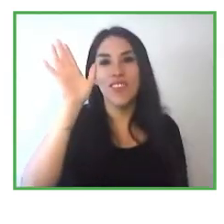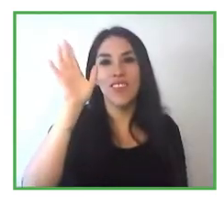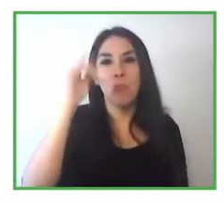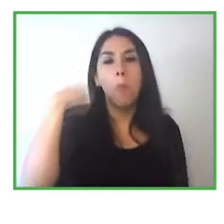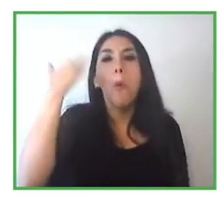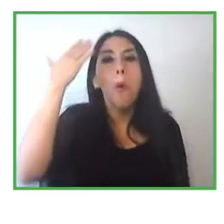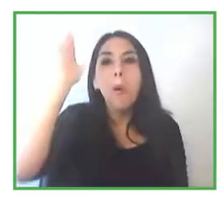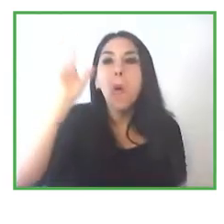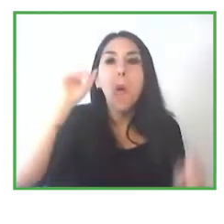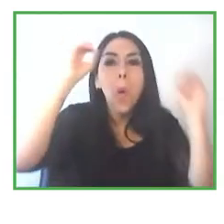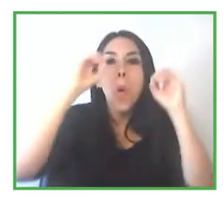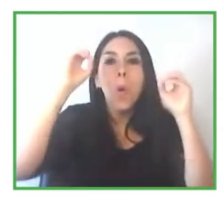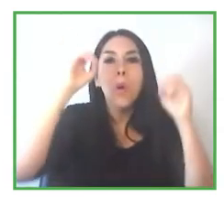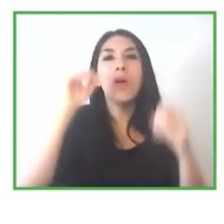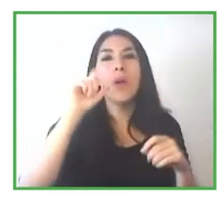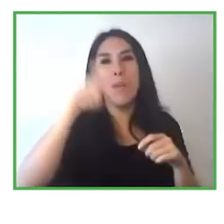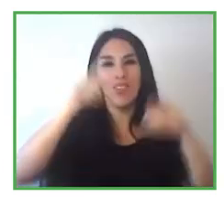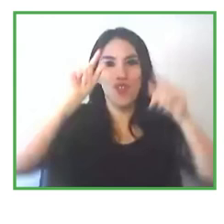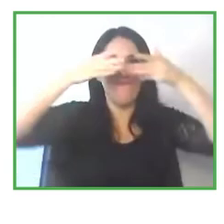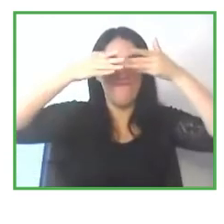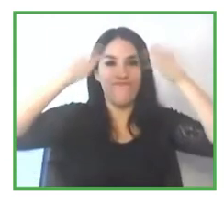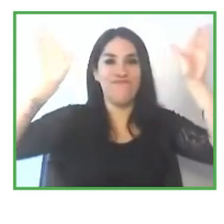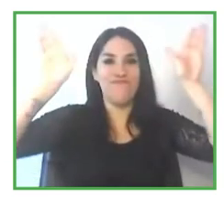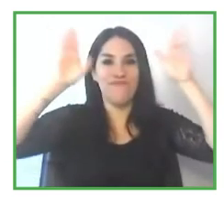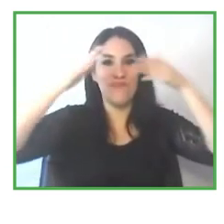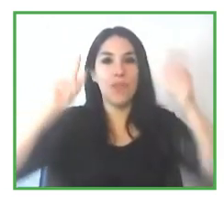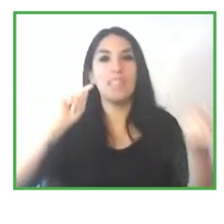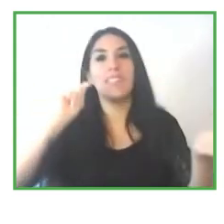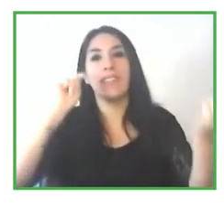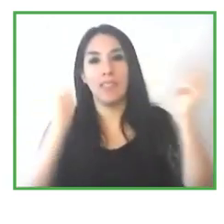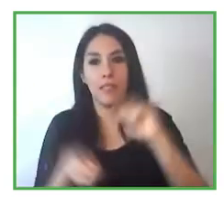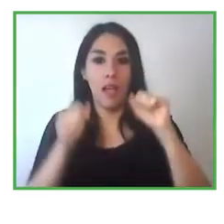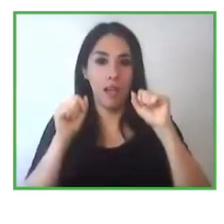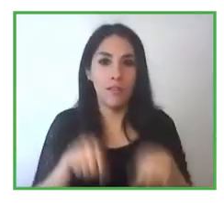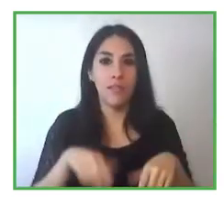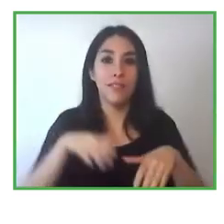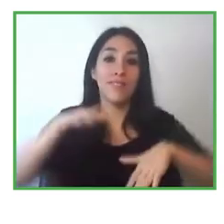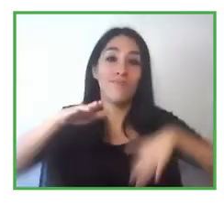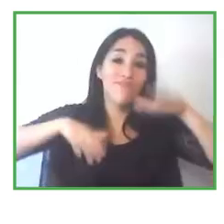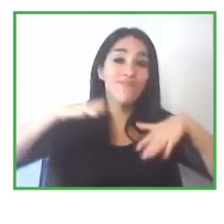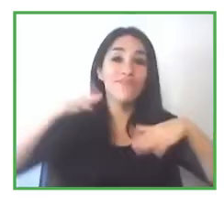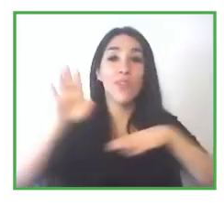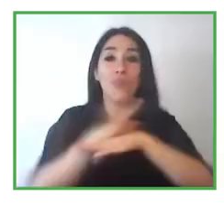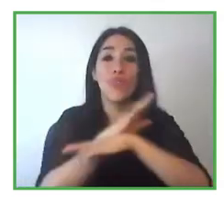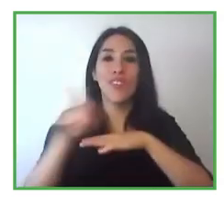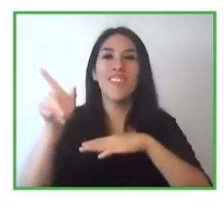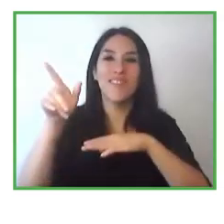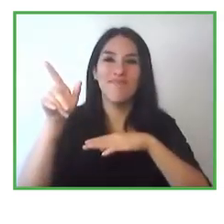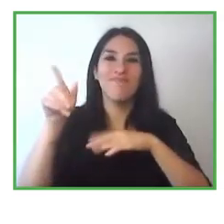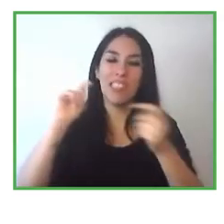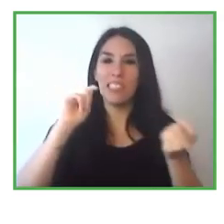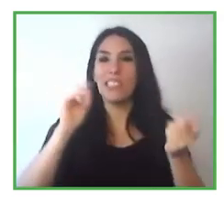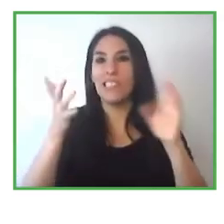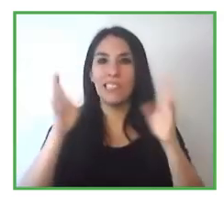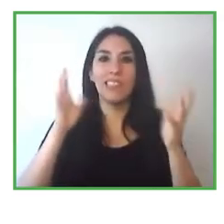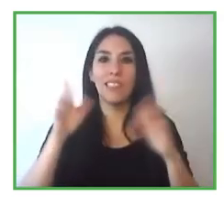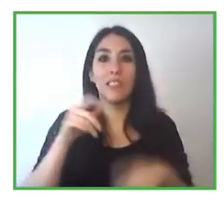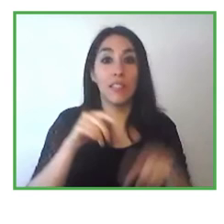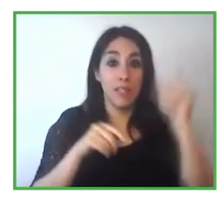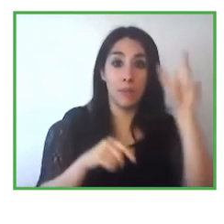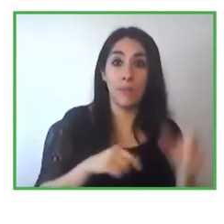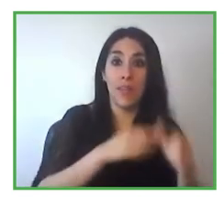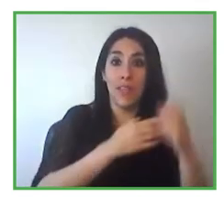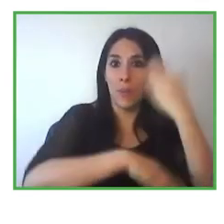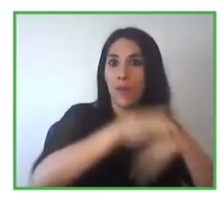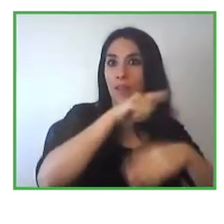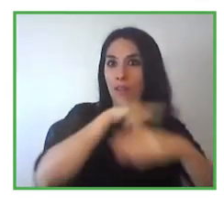when adapting a job position for a person with a disability